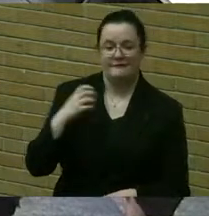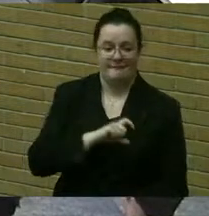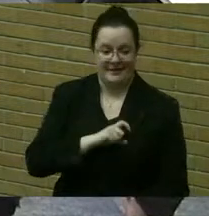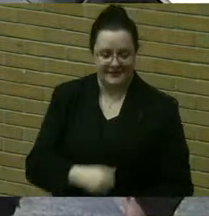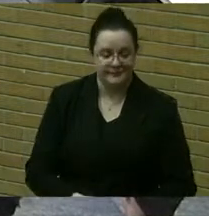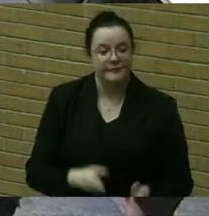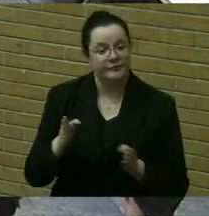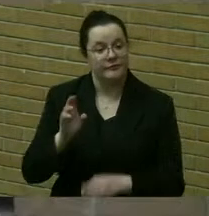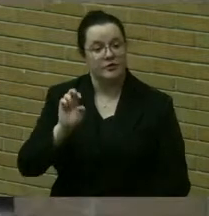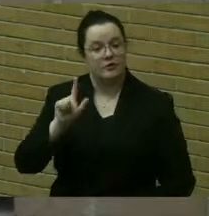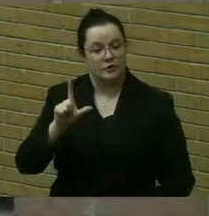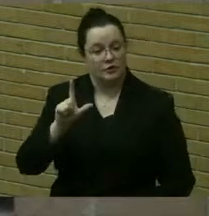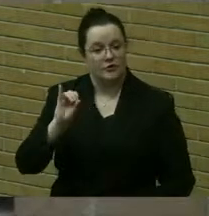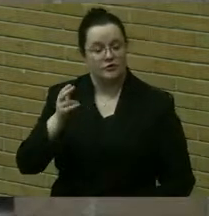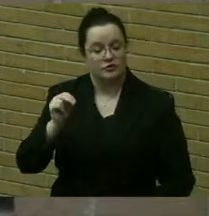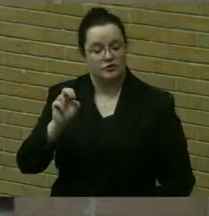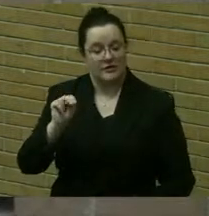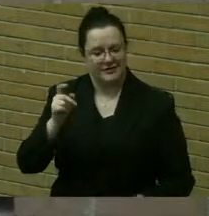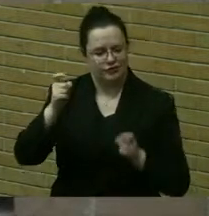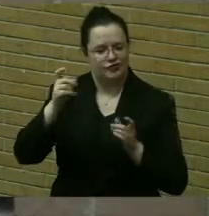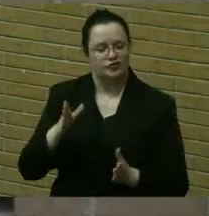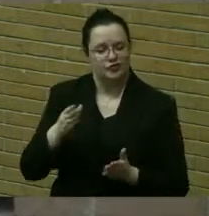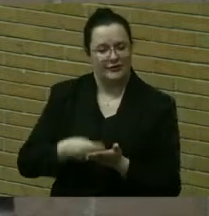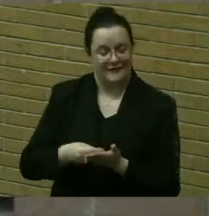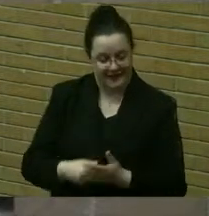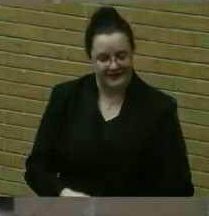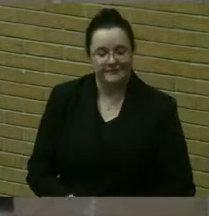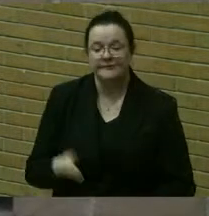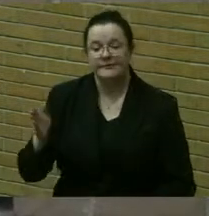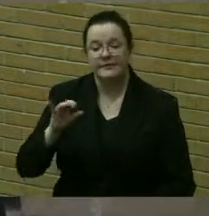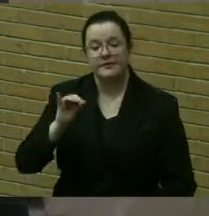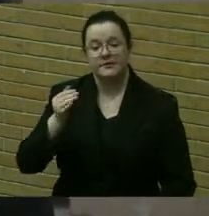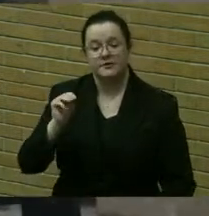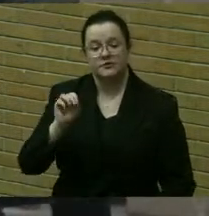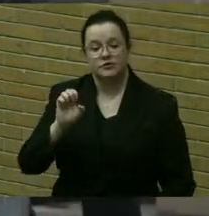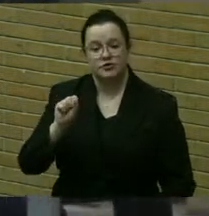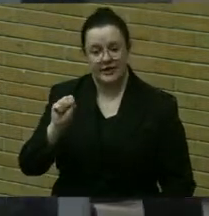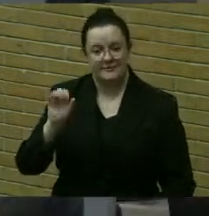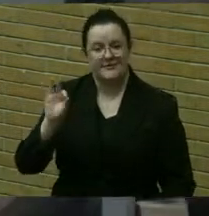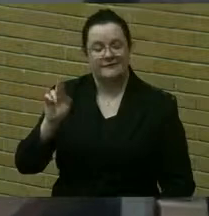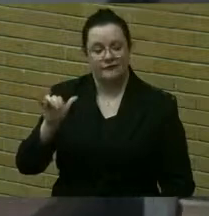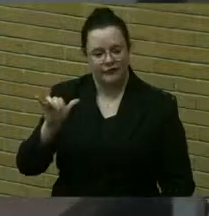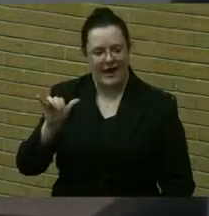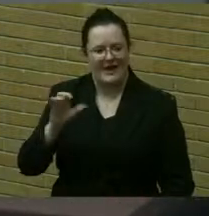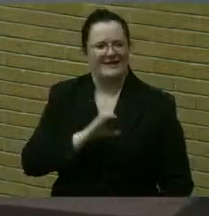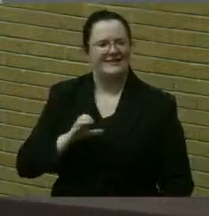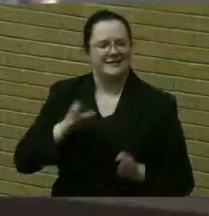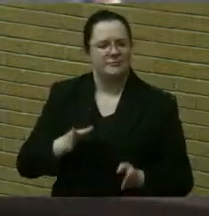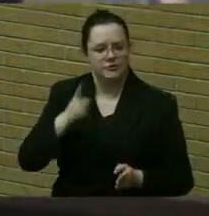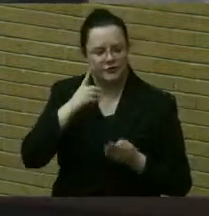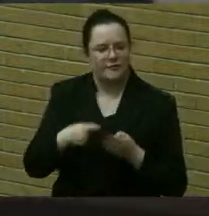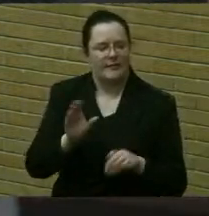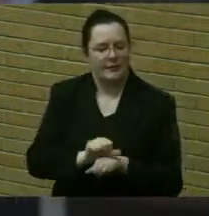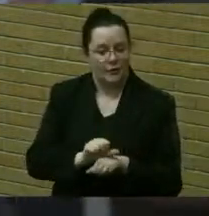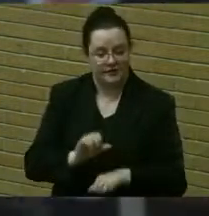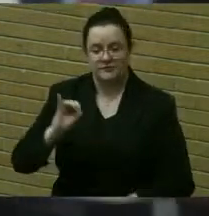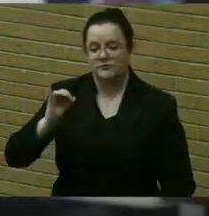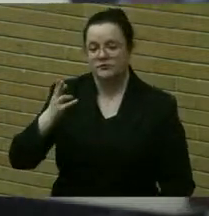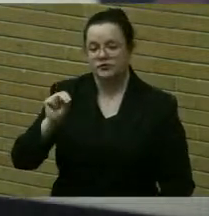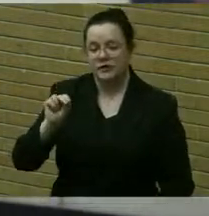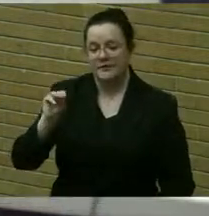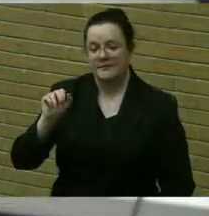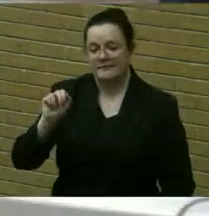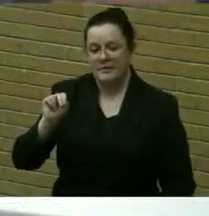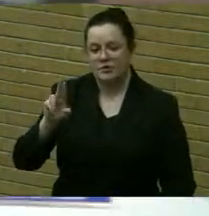I'm the Director of Finance. I'm James Sprague. I'm the Commissioner of Public Works. John Mancuso. I'm the Attorney to the Town.